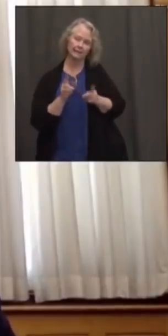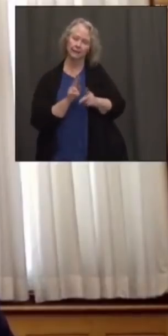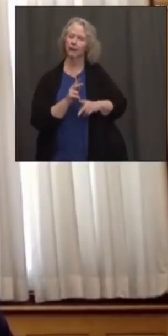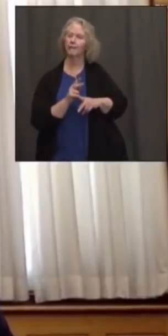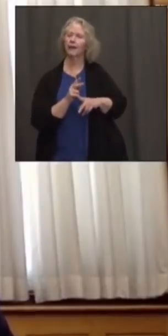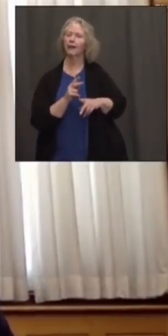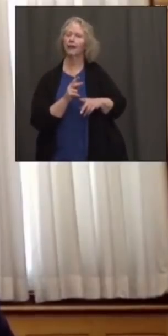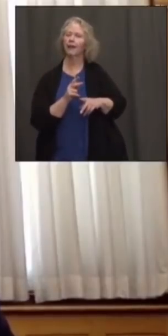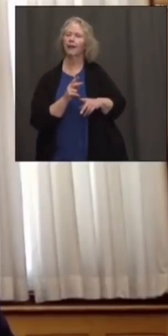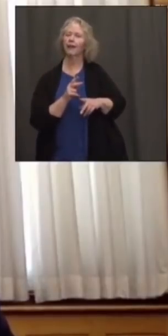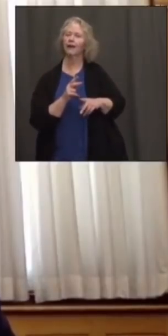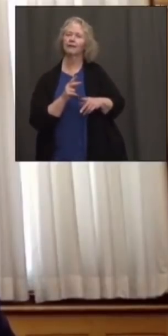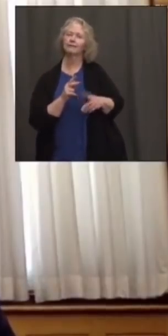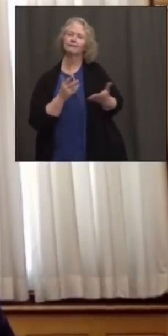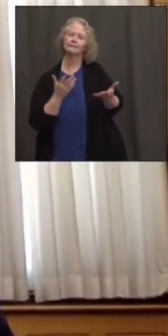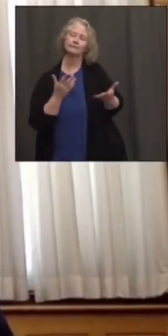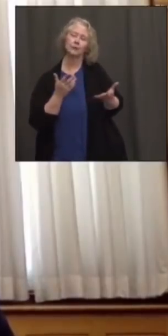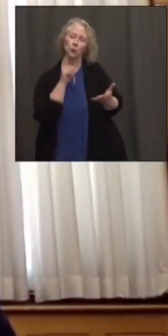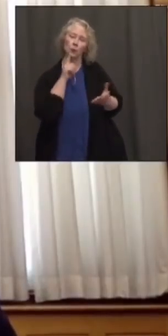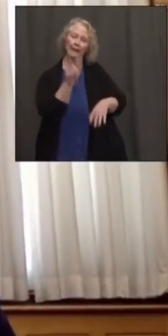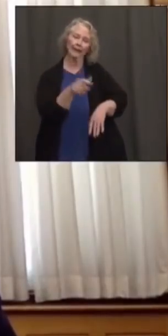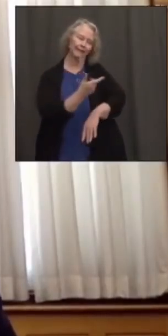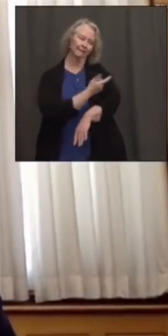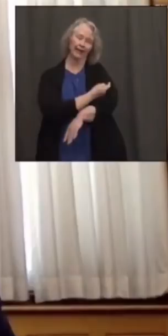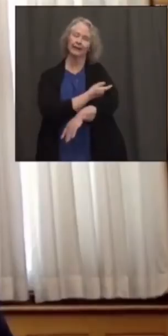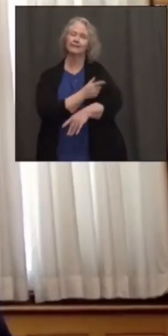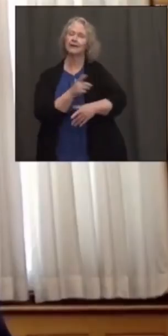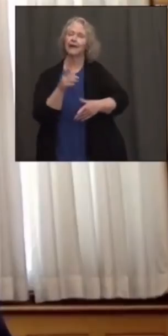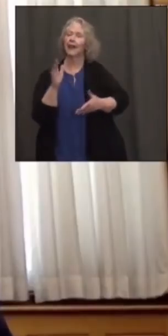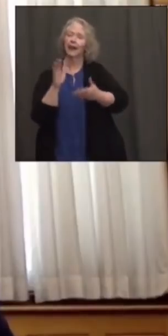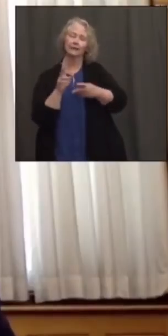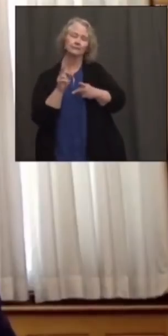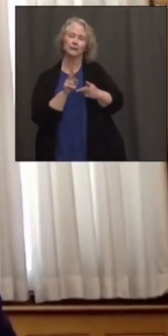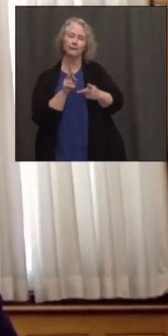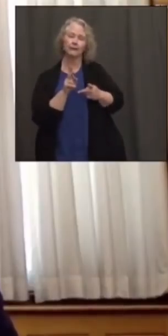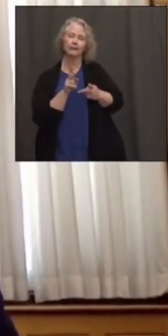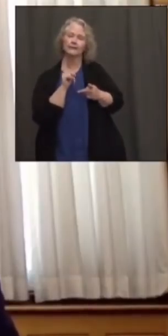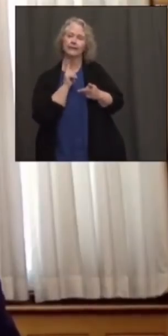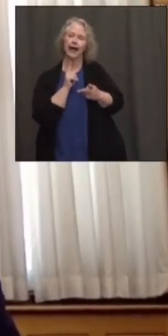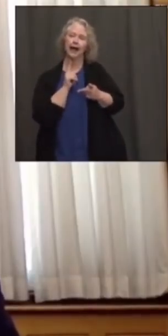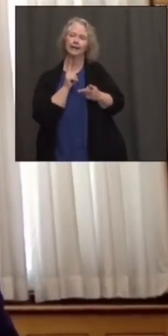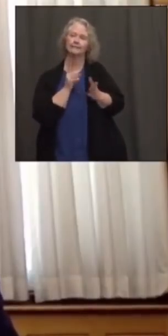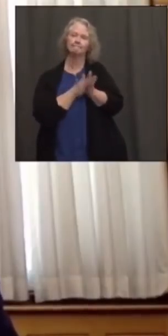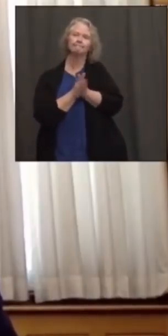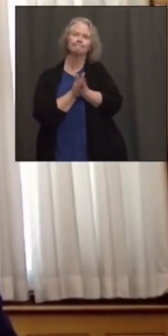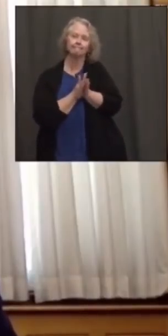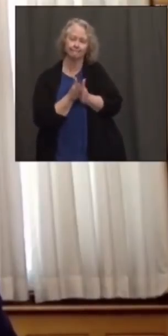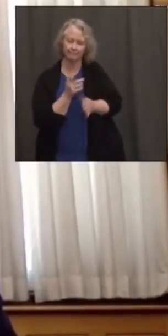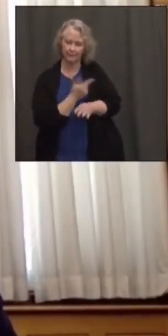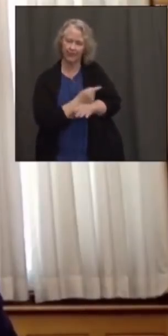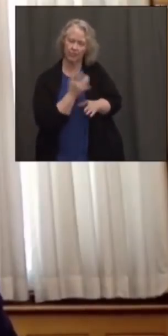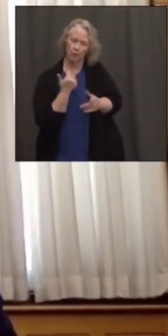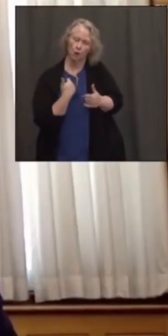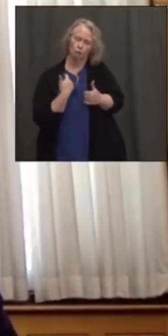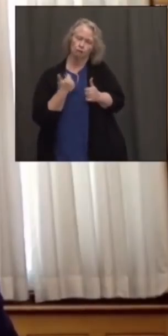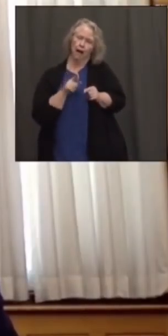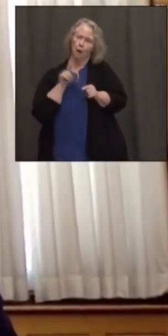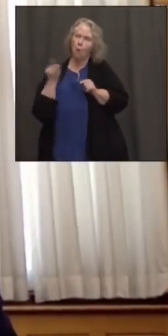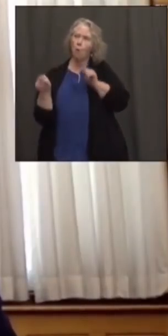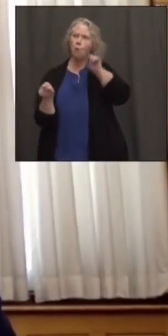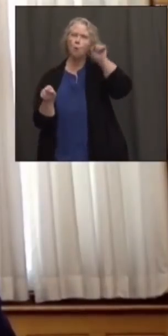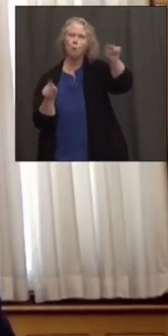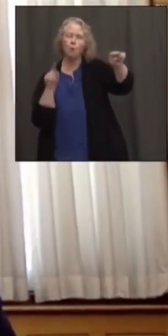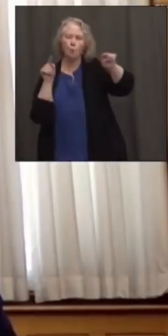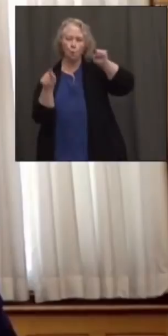not yet been vaccinated who are still coming out to get vaccinated. That's why we're working so hard to do the mobile outreach, to make